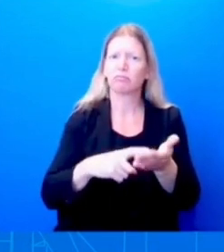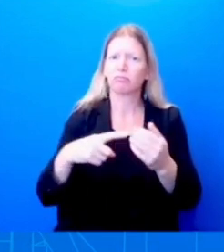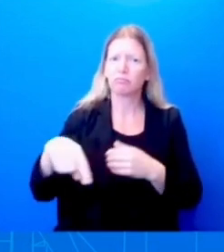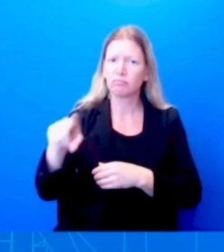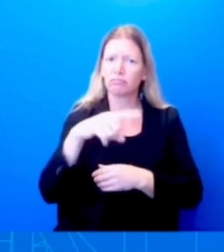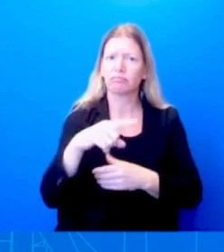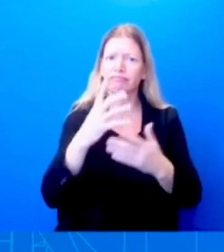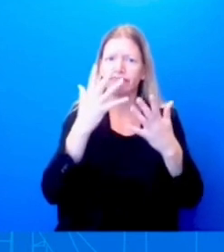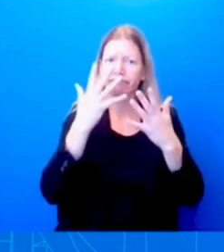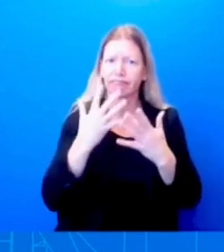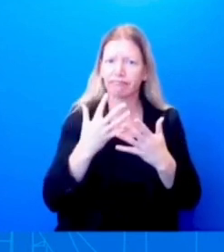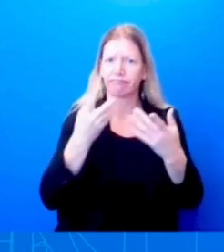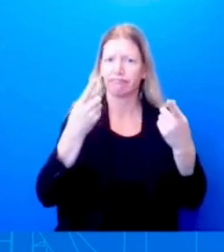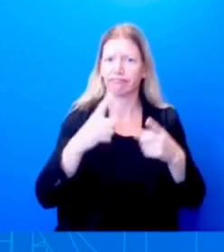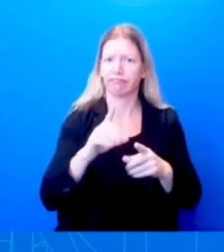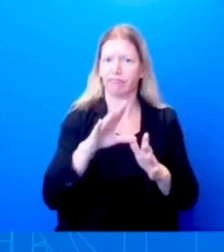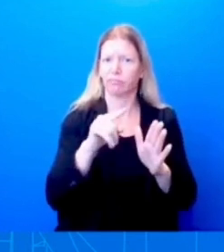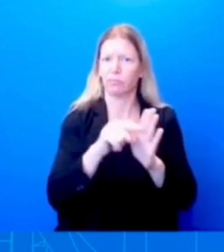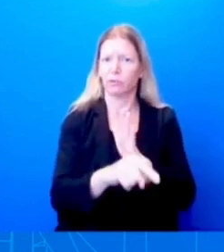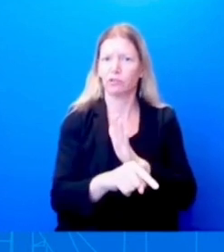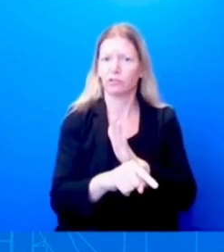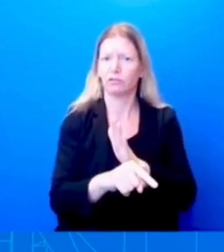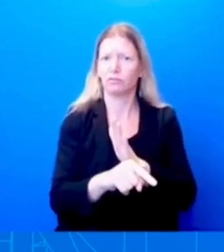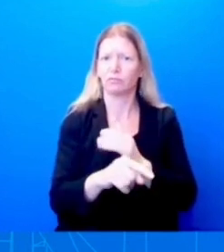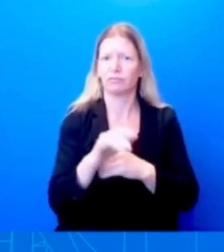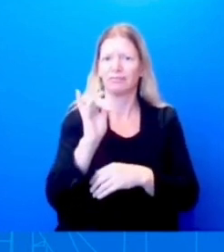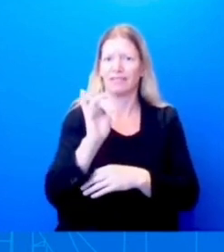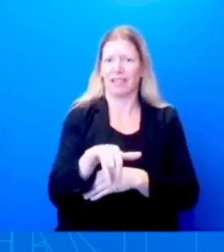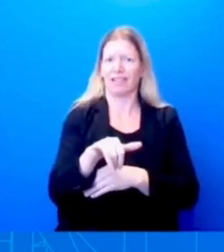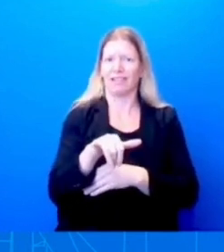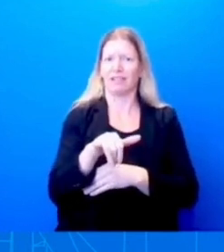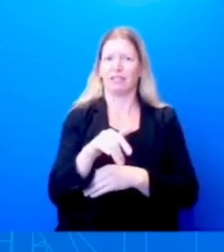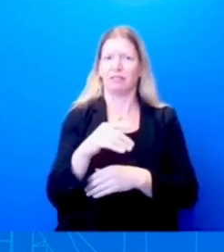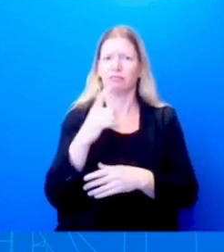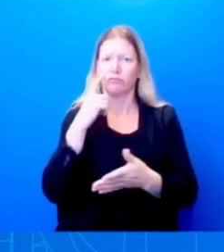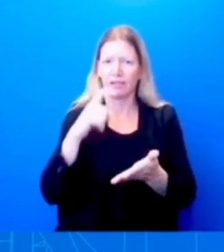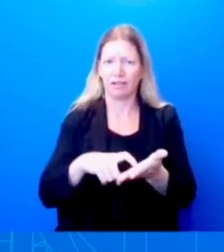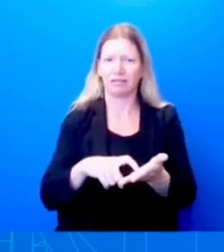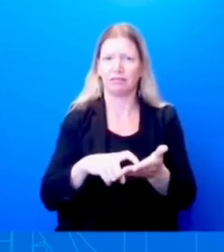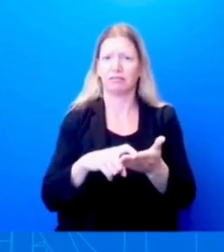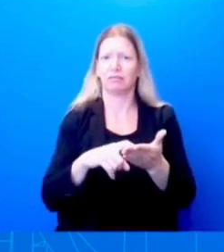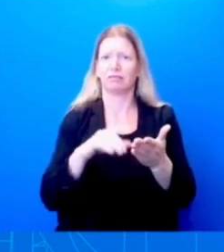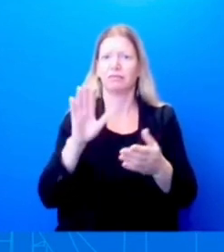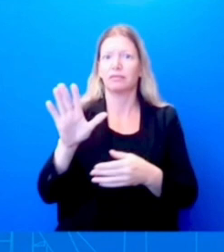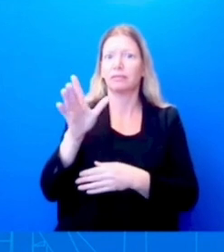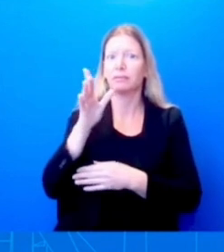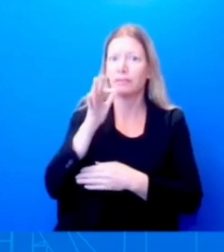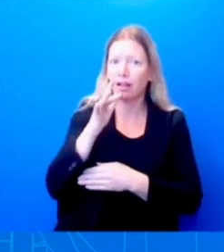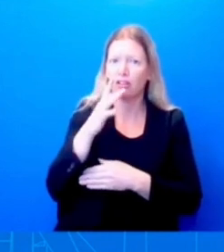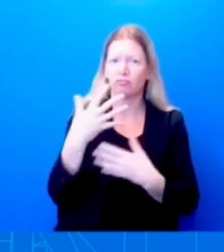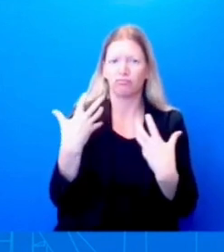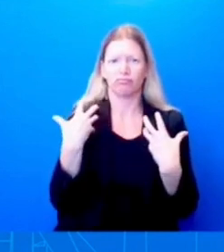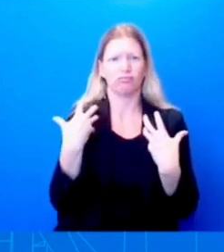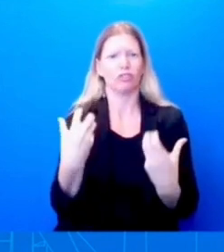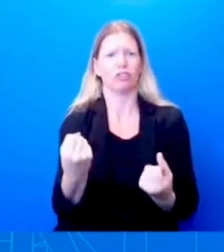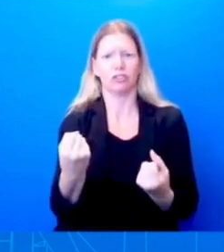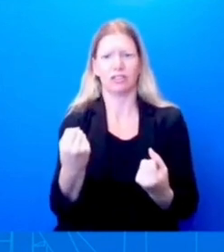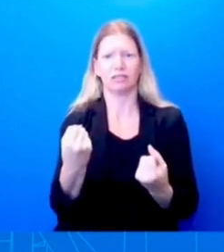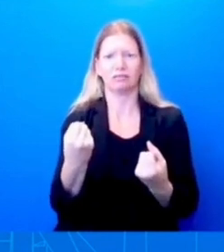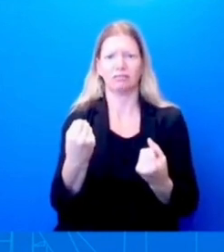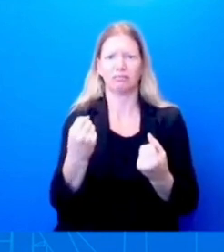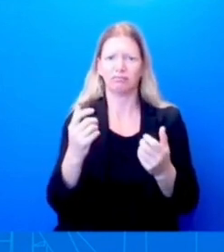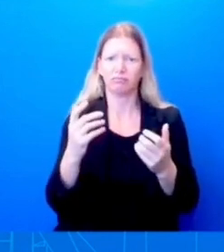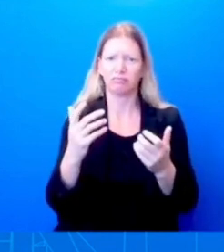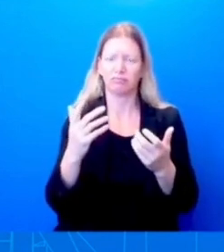the courage of his mother in making sure that she helped light the fuse that set in action, significant